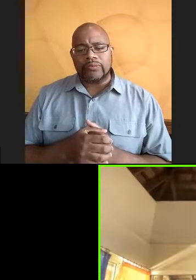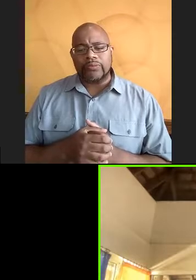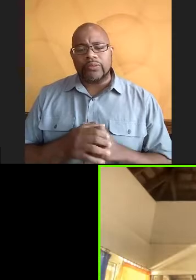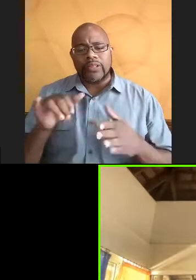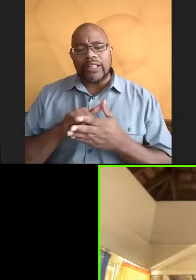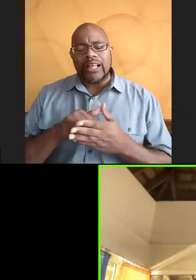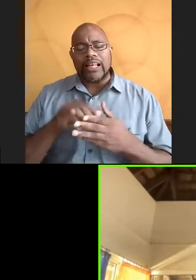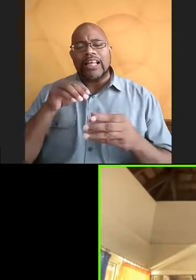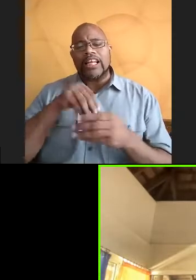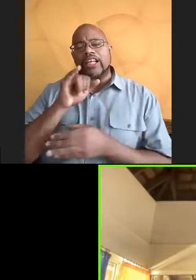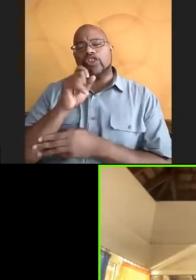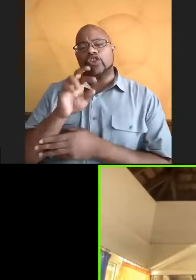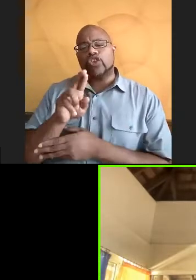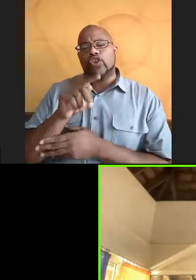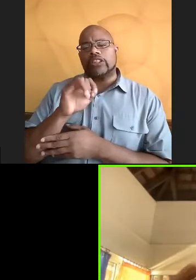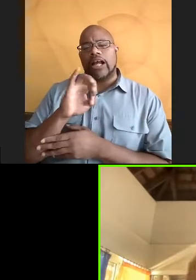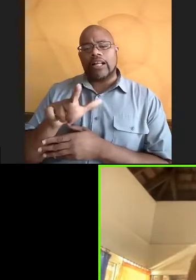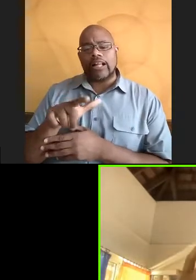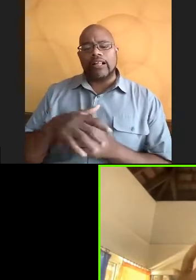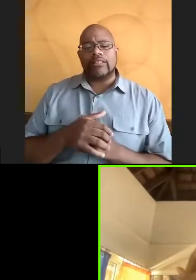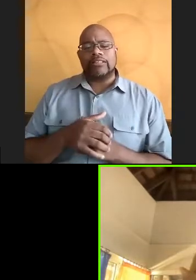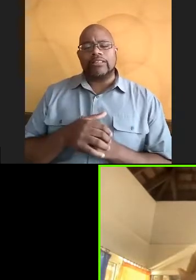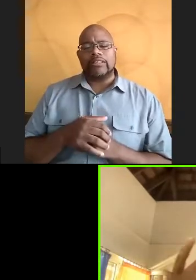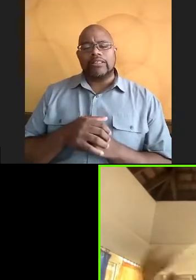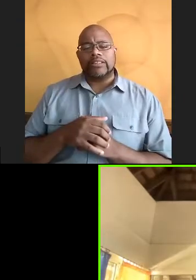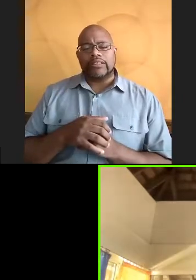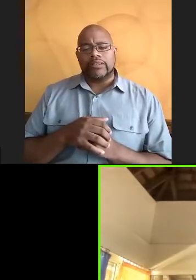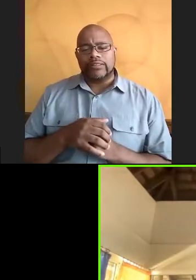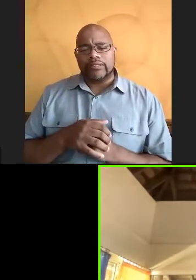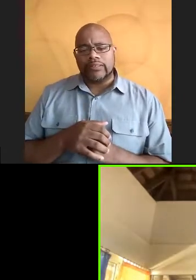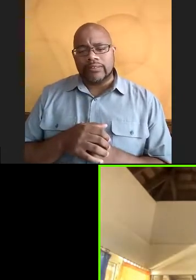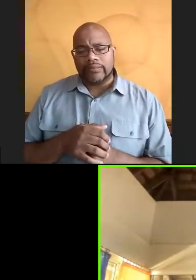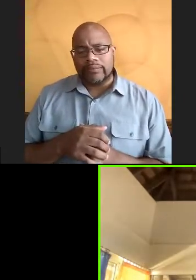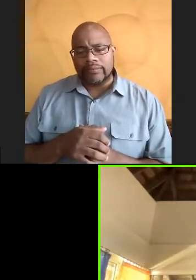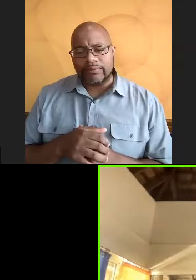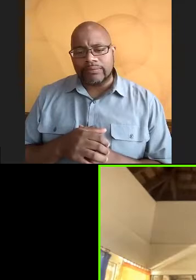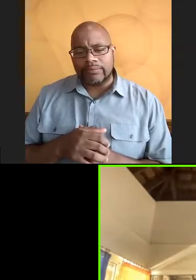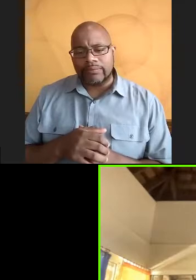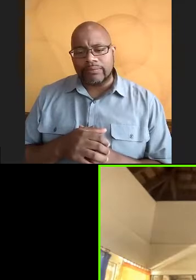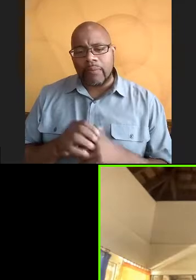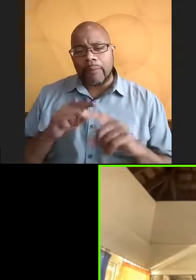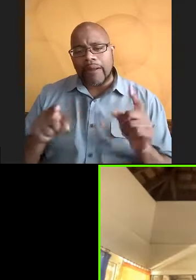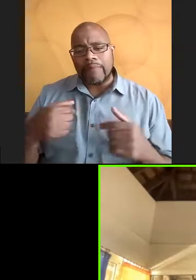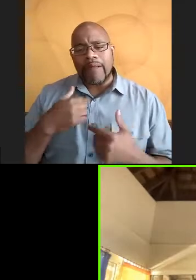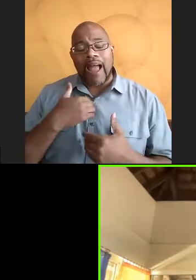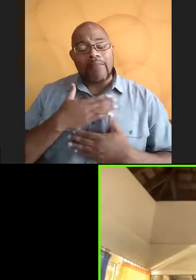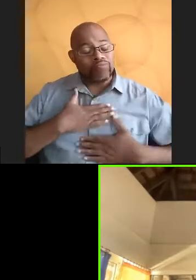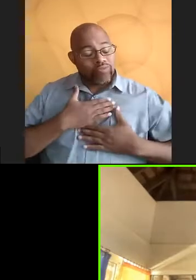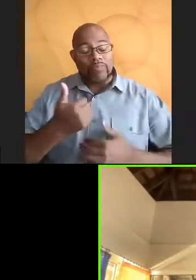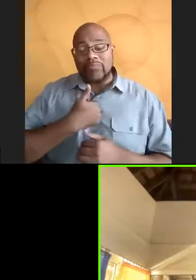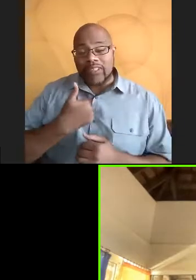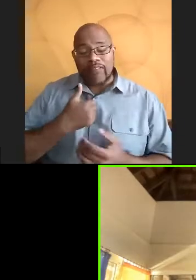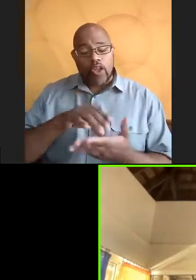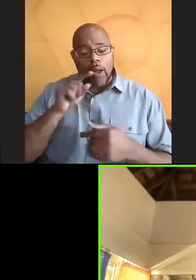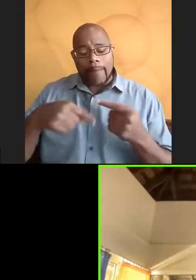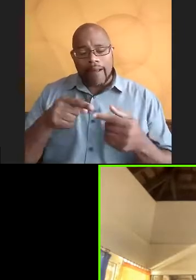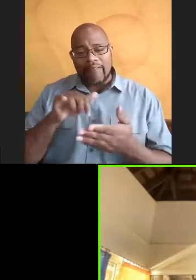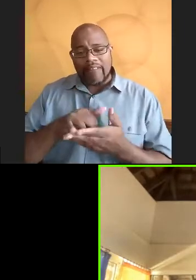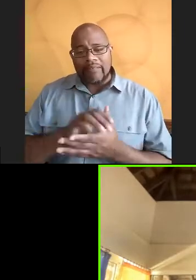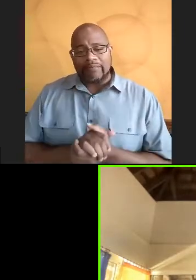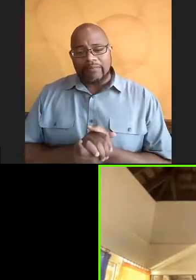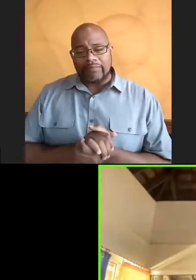intertidal. So this is kind of like a new area of the world for me, but you know, I'm having a lot of fun and learning a bunch. So